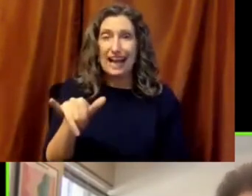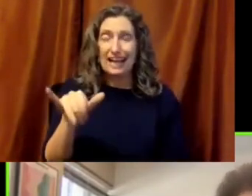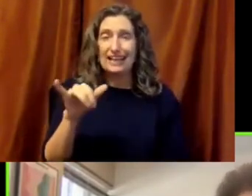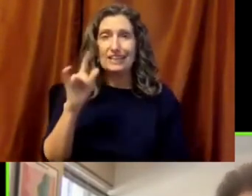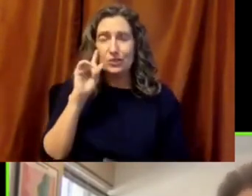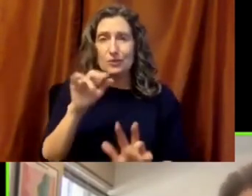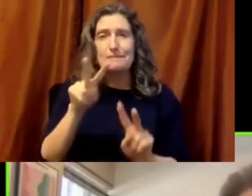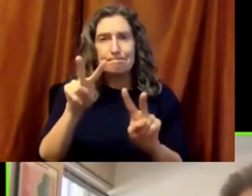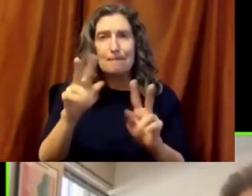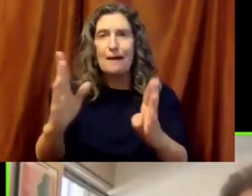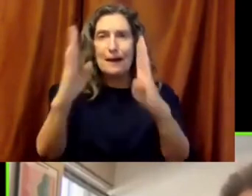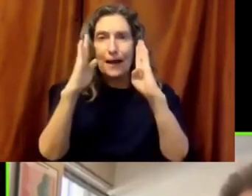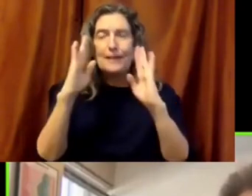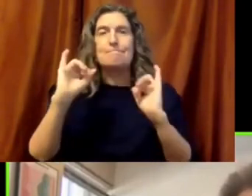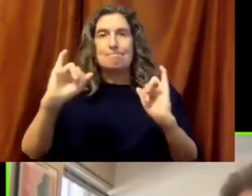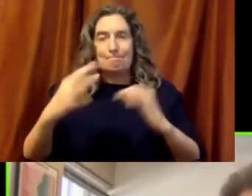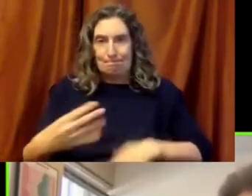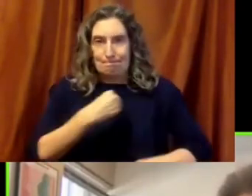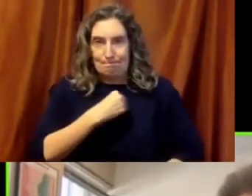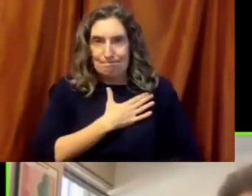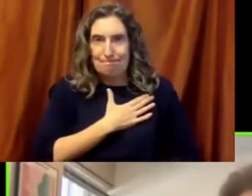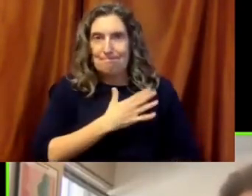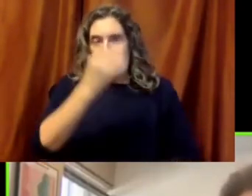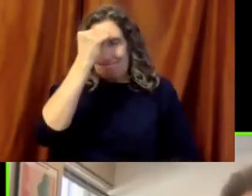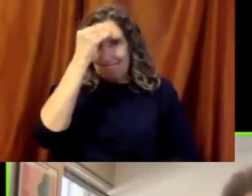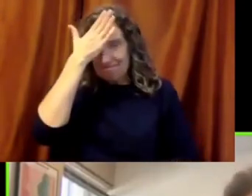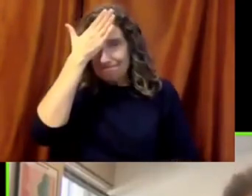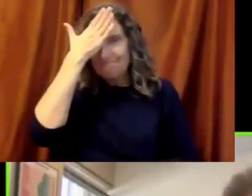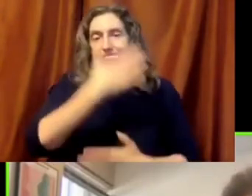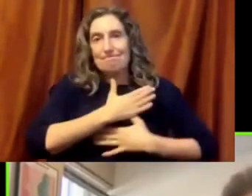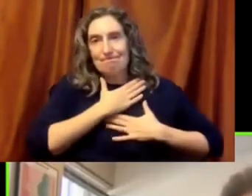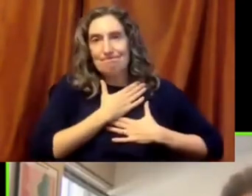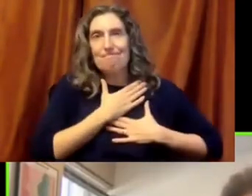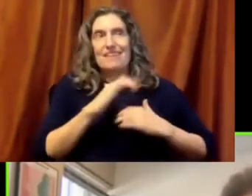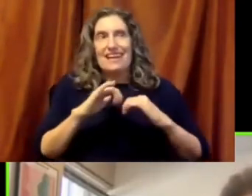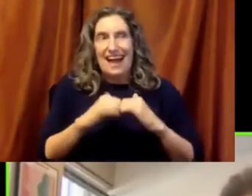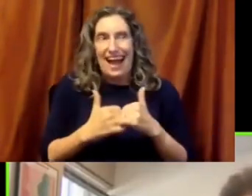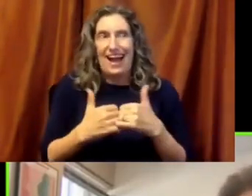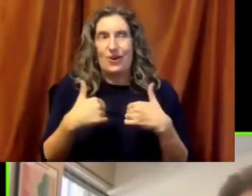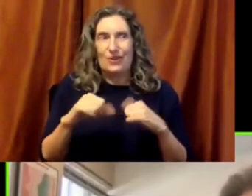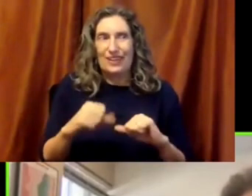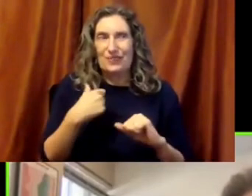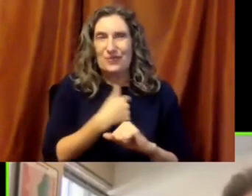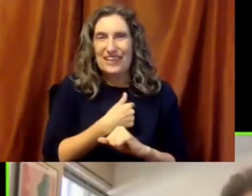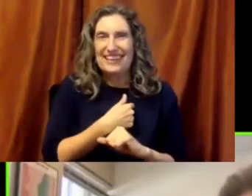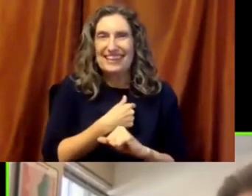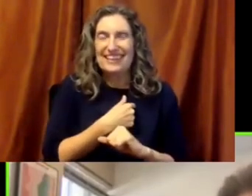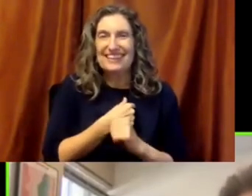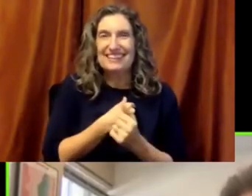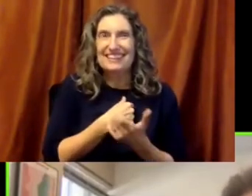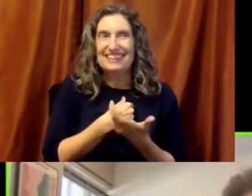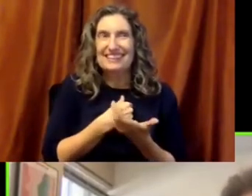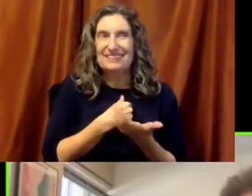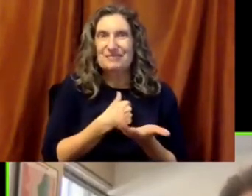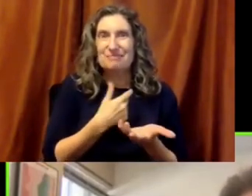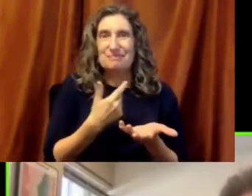society to take into their hearts, into their minds, into their souls, in terms of how